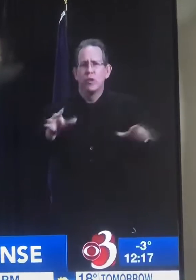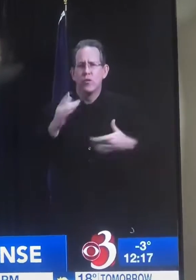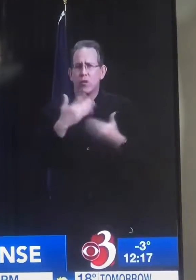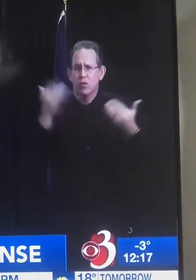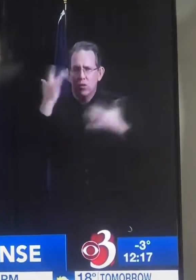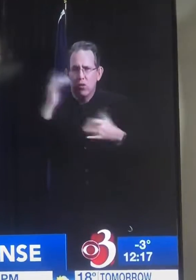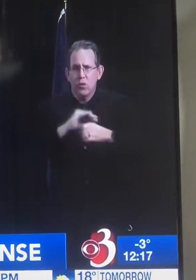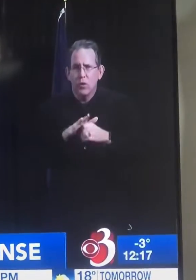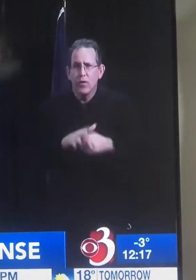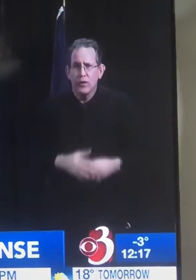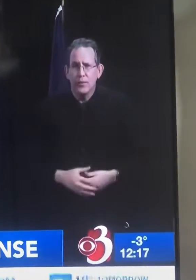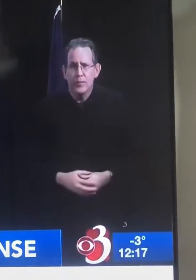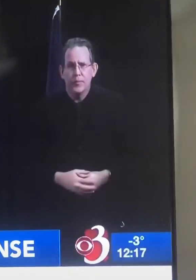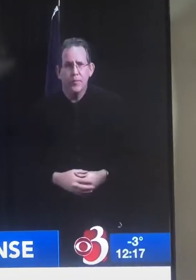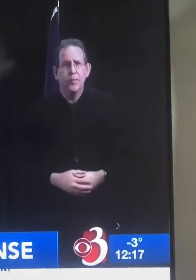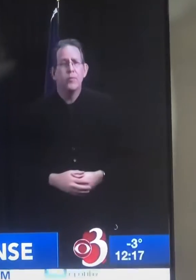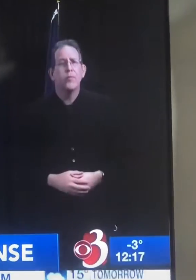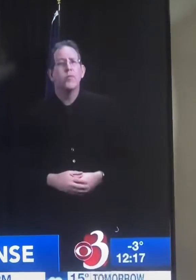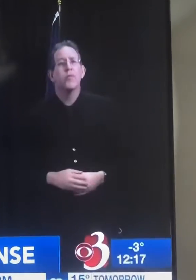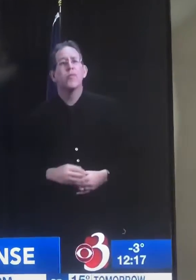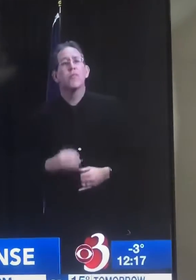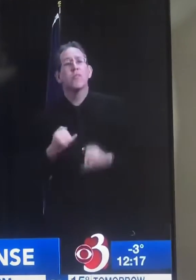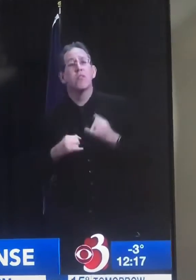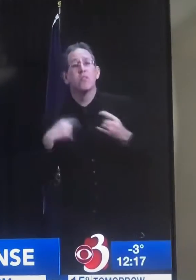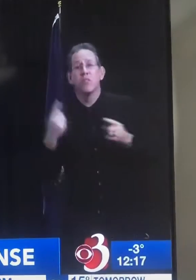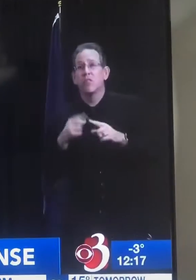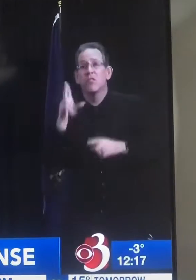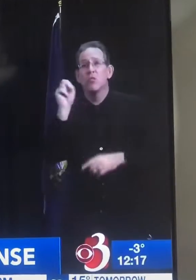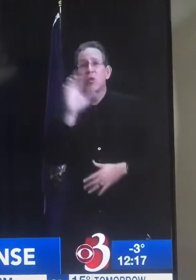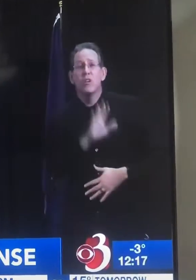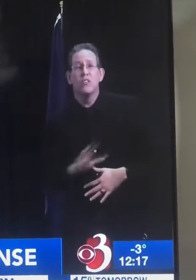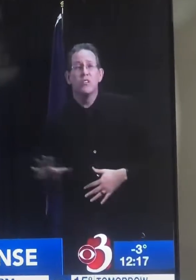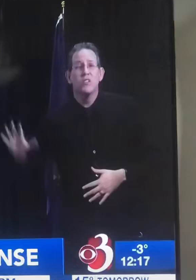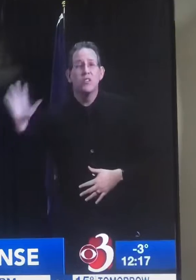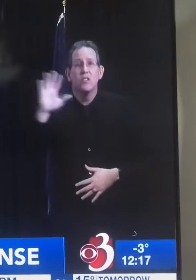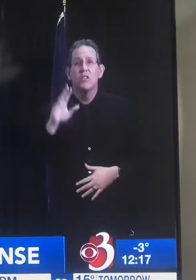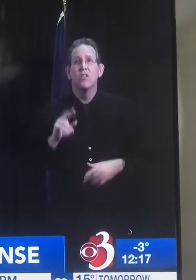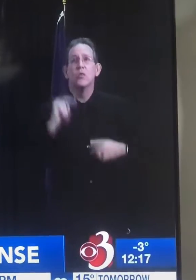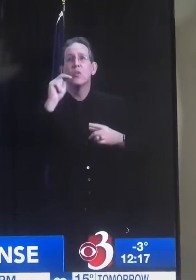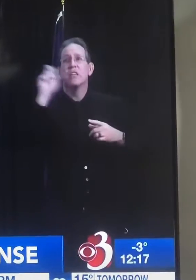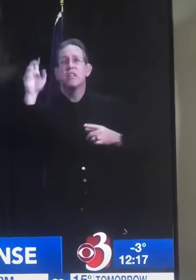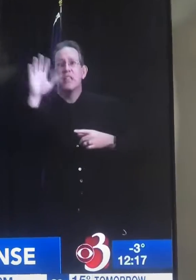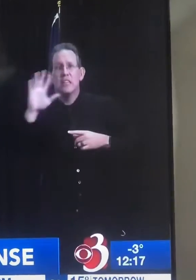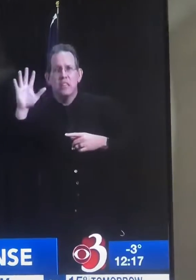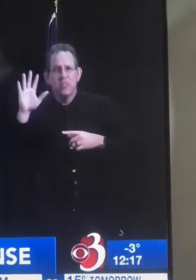Seems like it. Seems like him and Biden are on the same page.